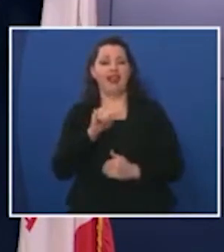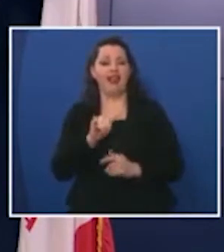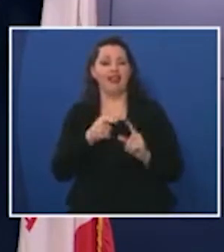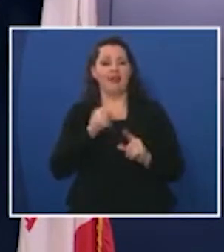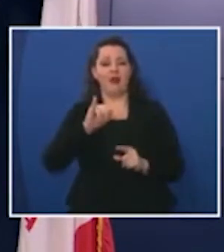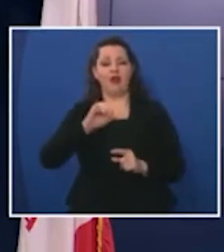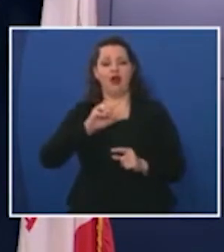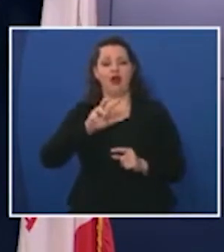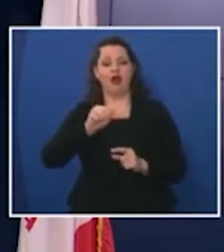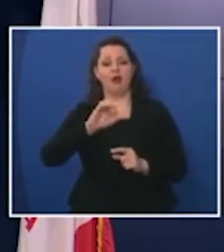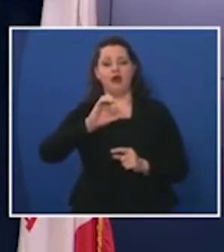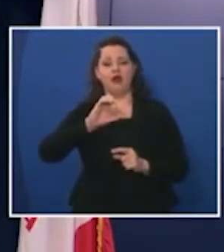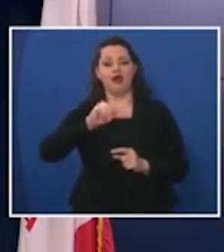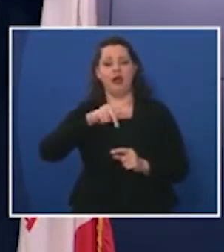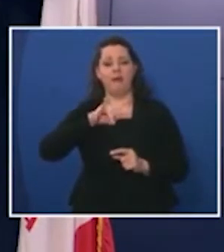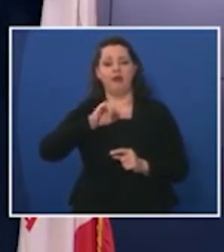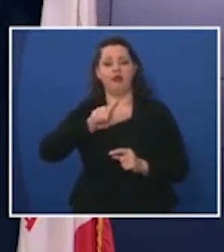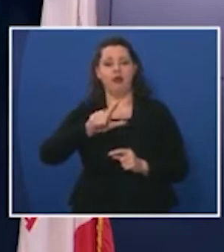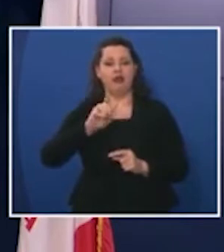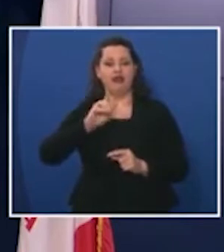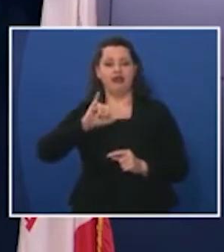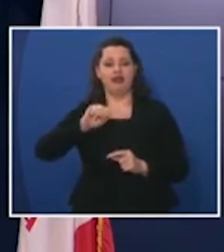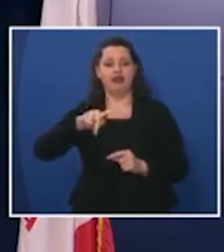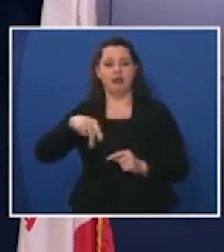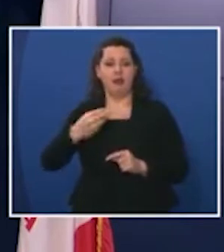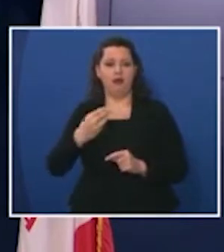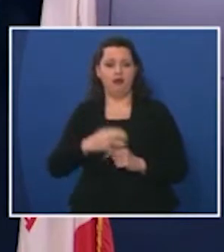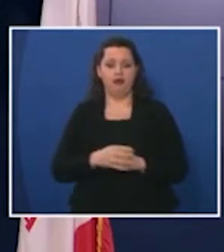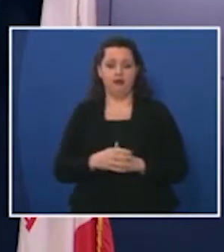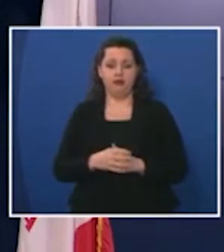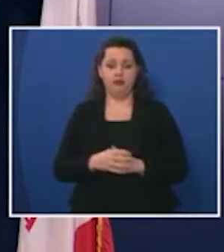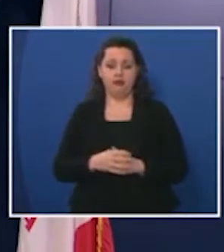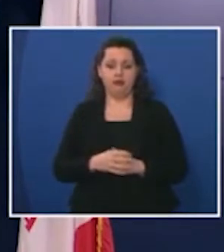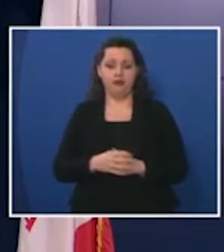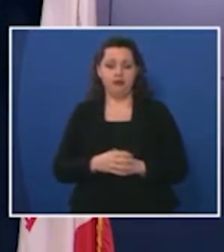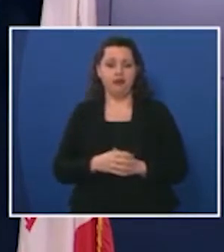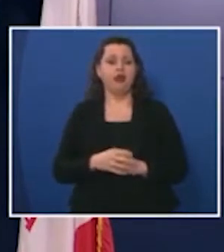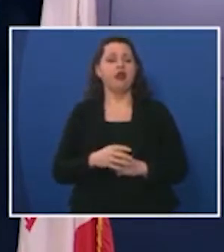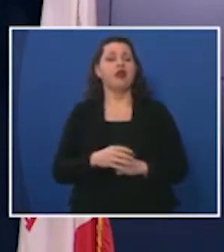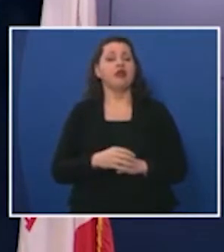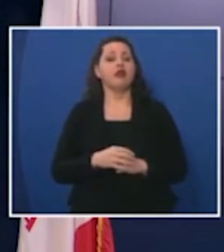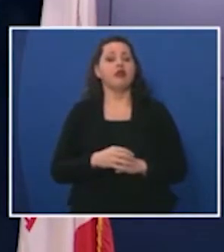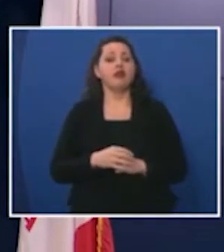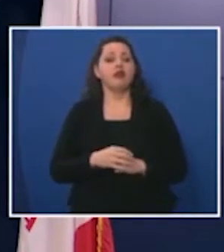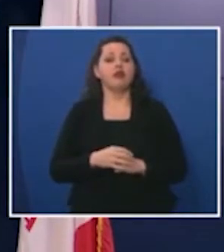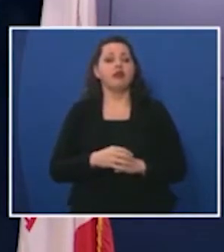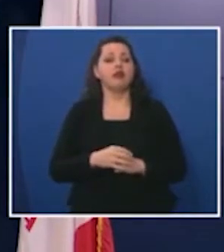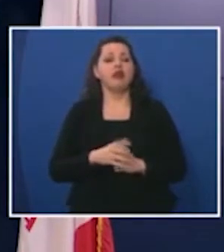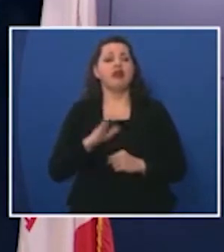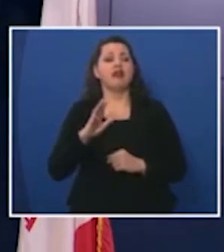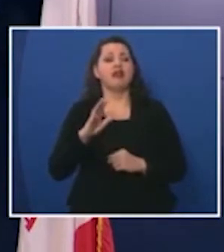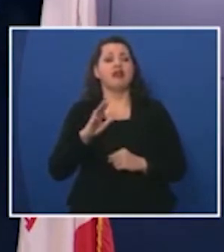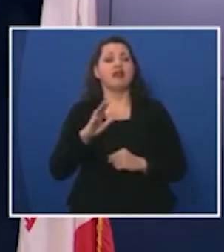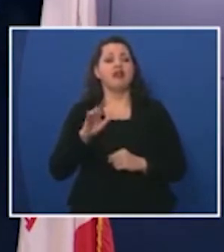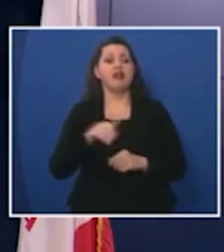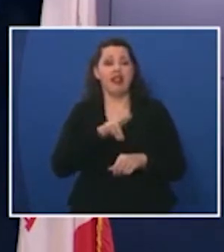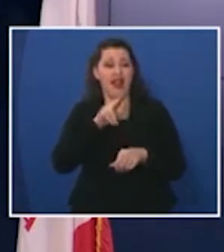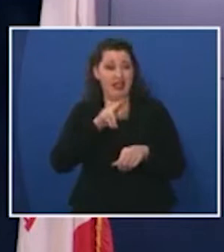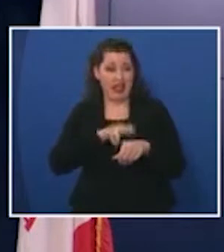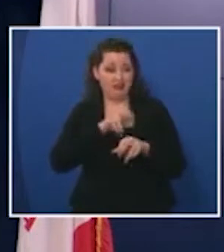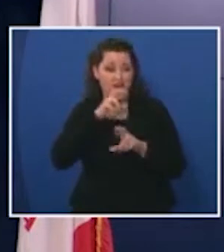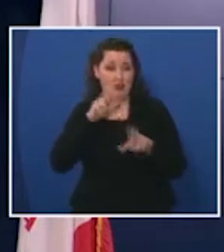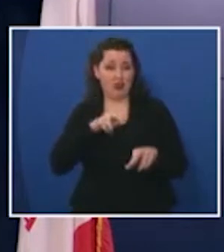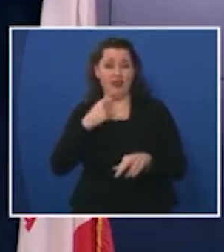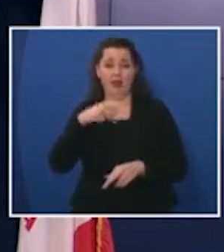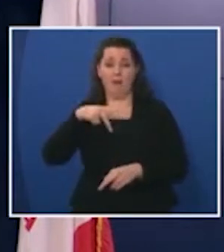yes thanks governor the national reports are that Polk County is already